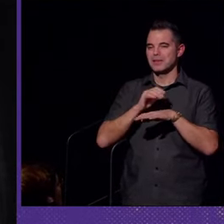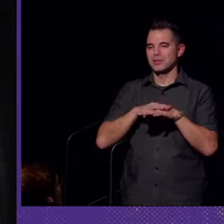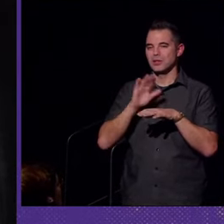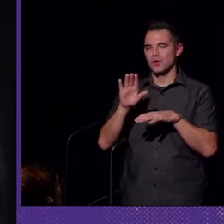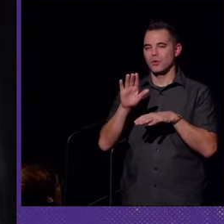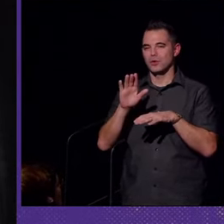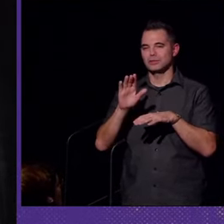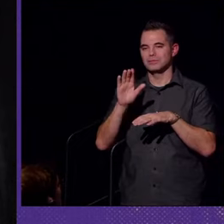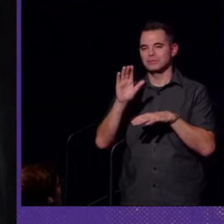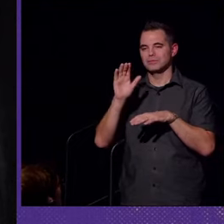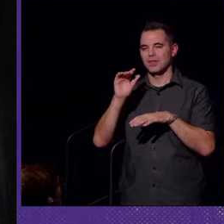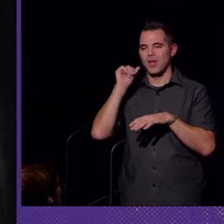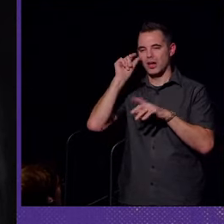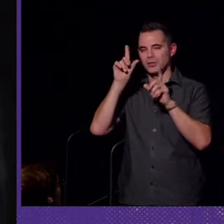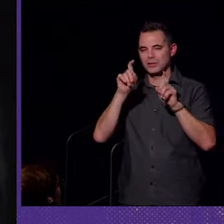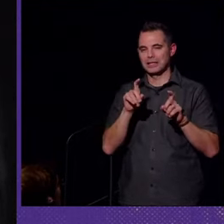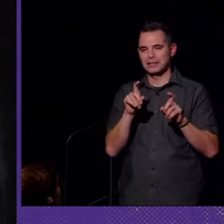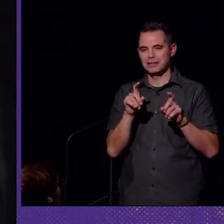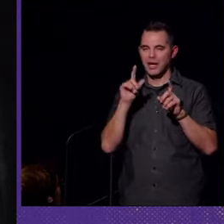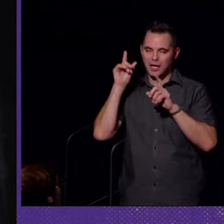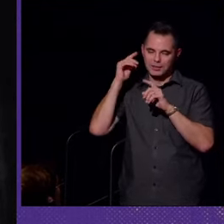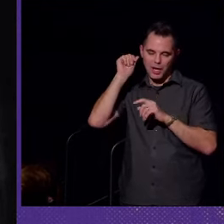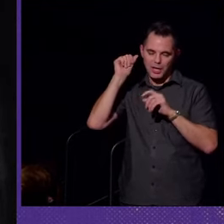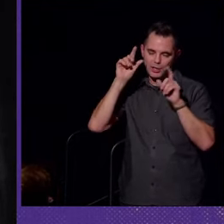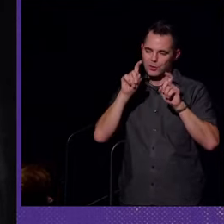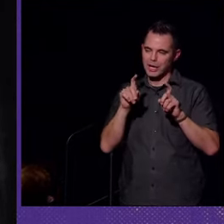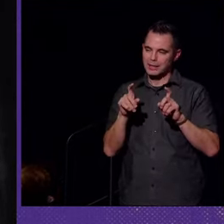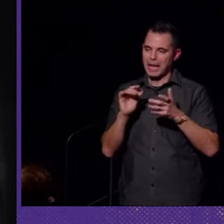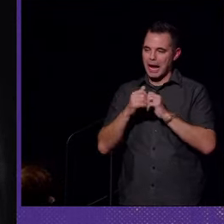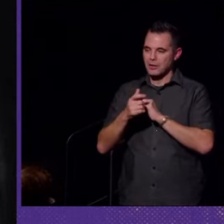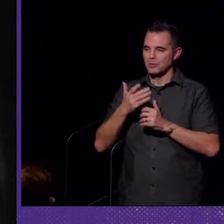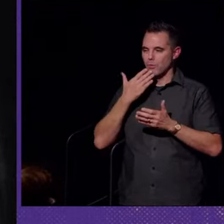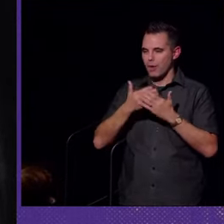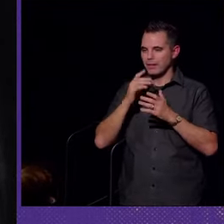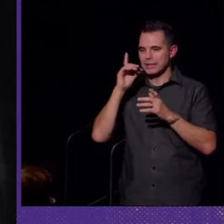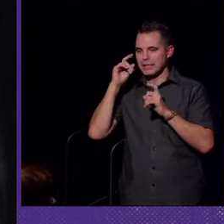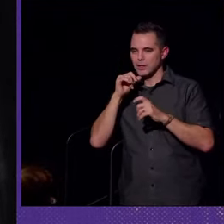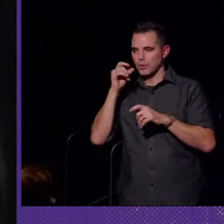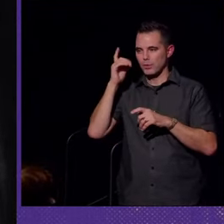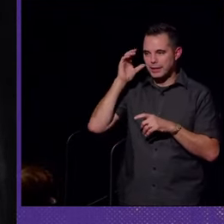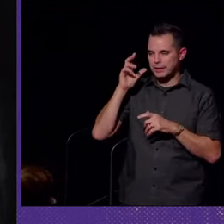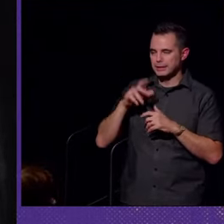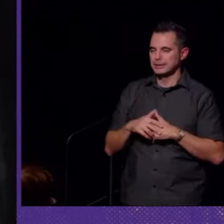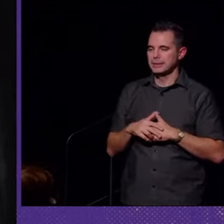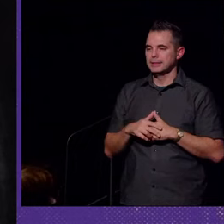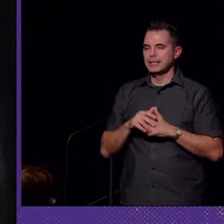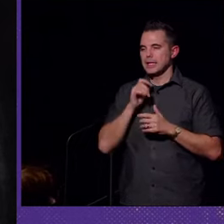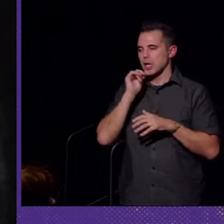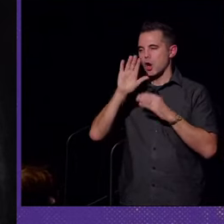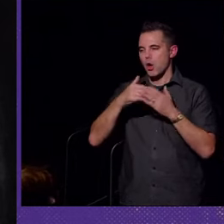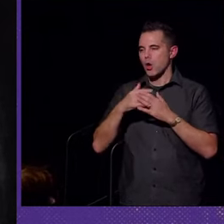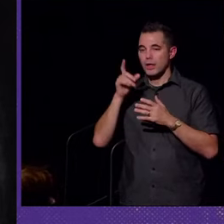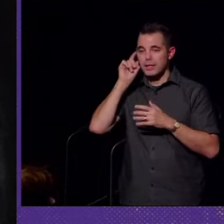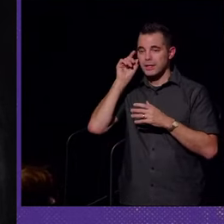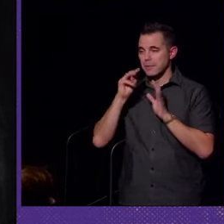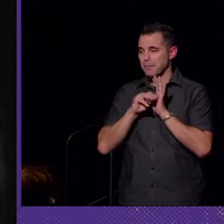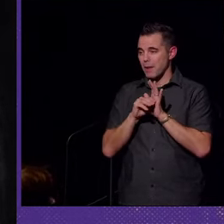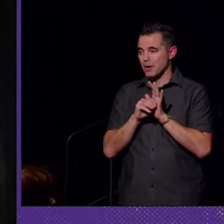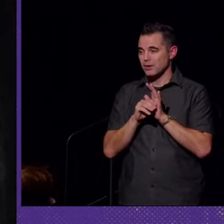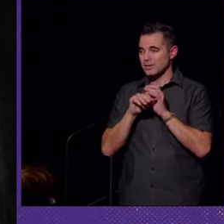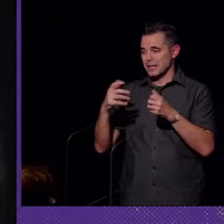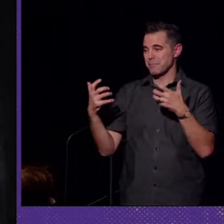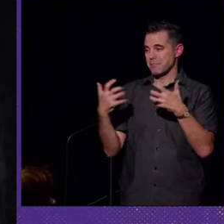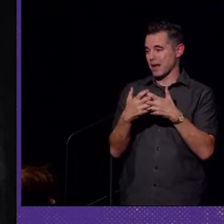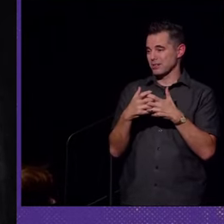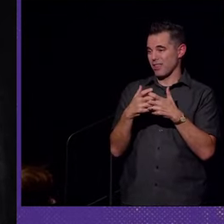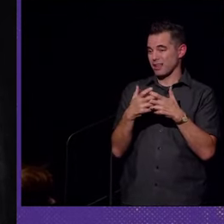audiogram. So, that's the test of, like, how well you can hear and how well you don't hear. Not all hearing aid models can